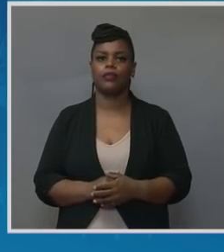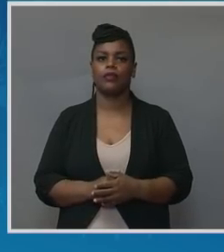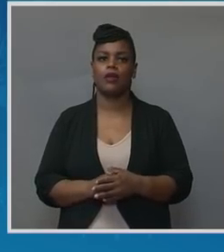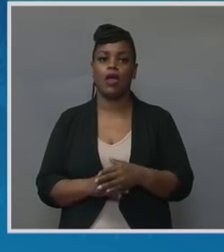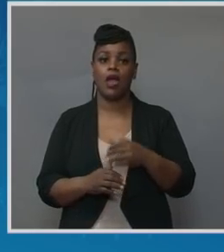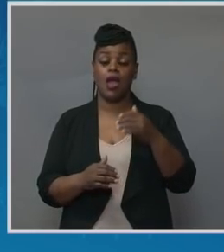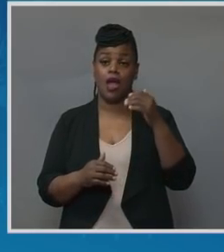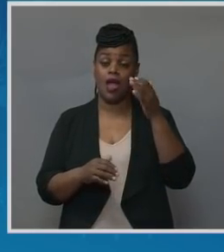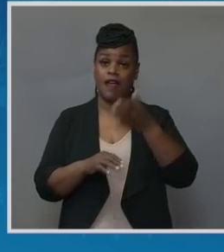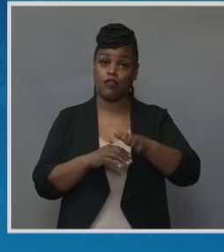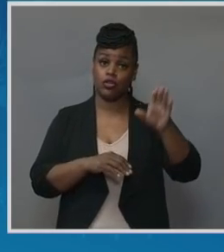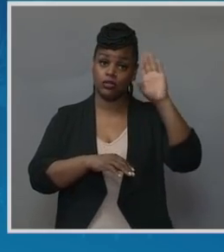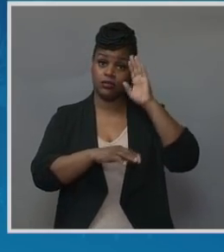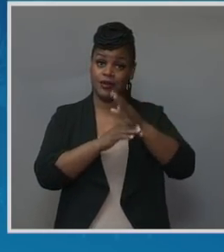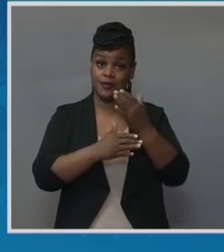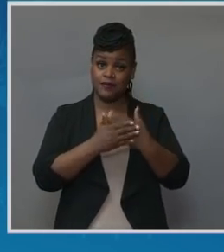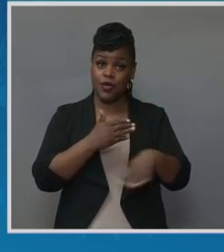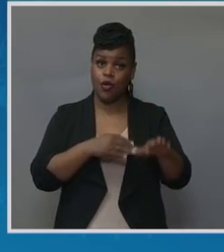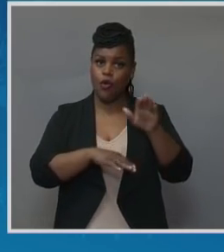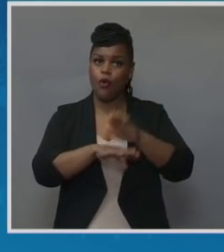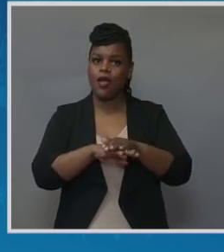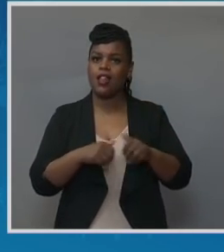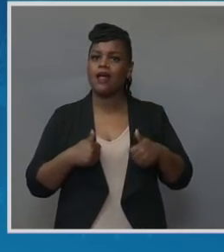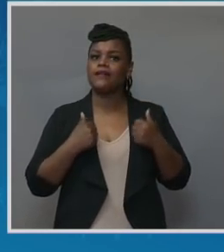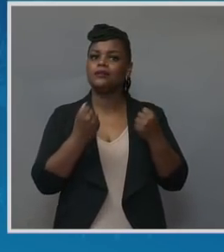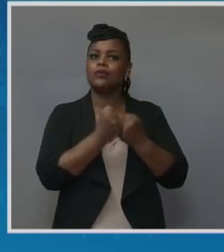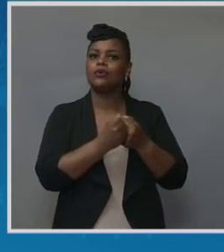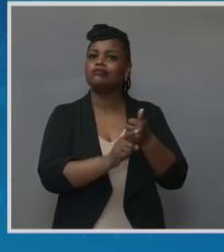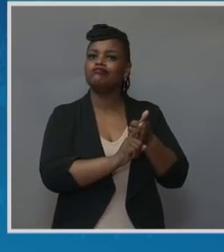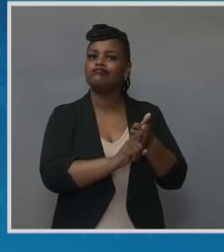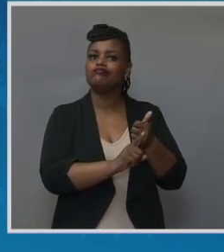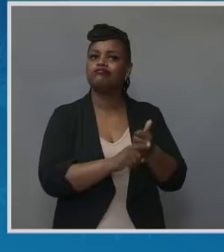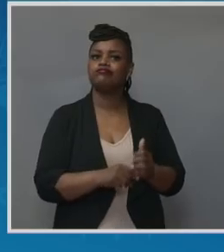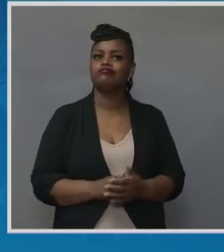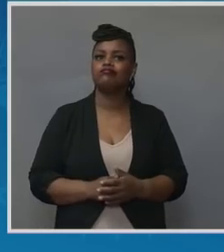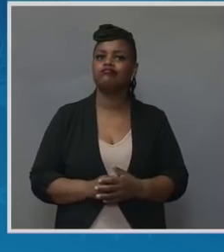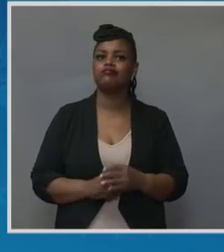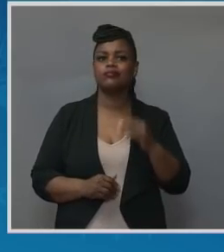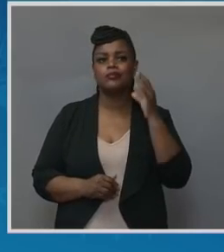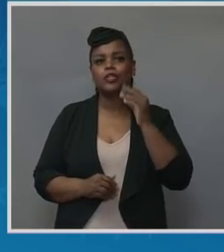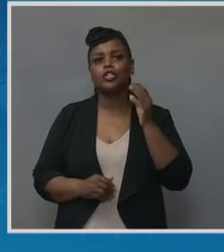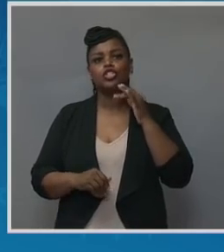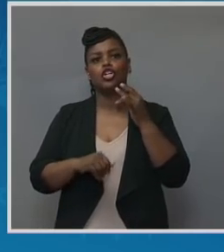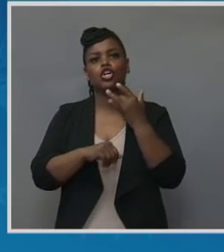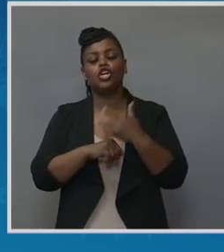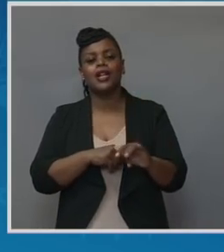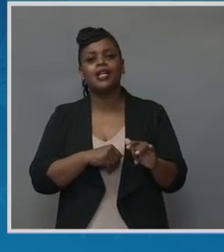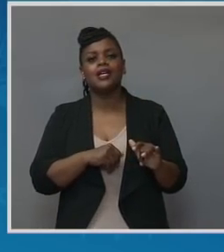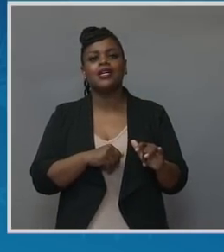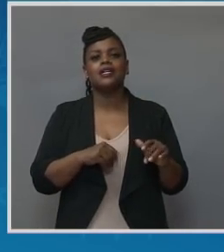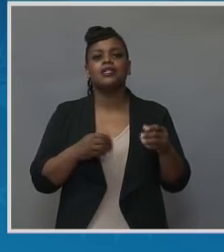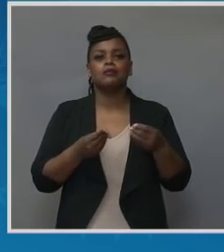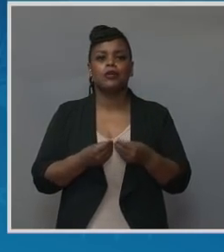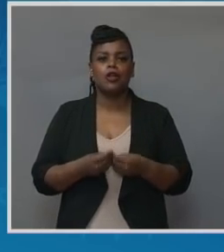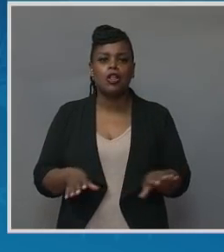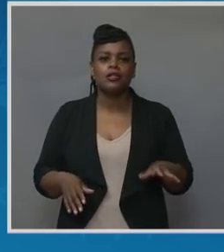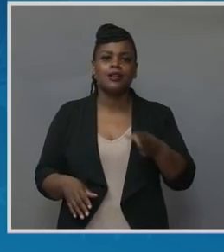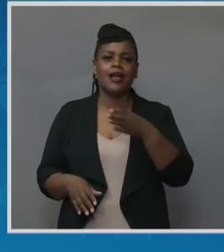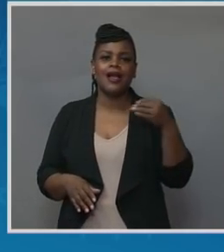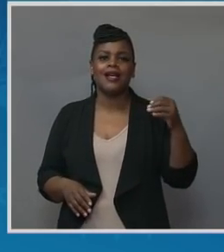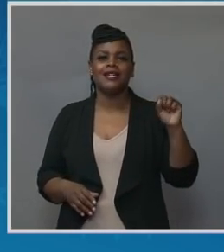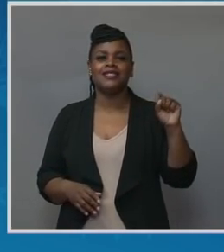Maxwell. She's also experienced early miscarriage and stillbirth at 39 weeks